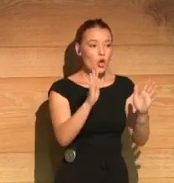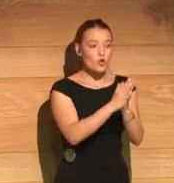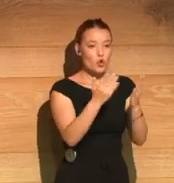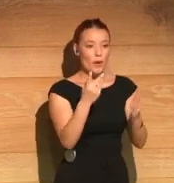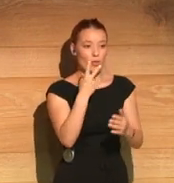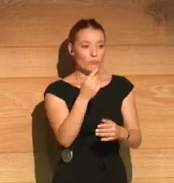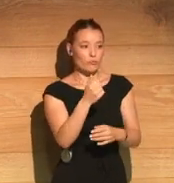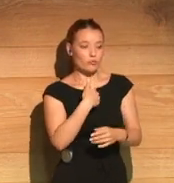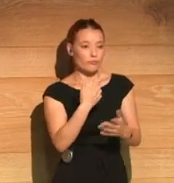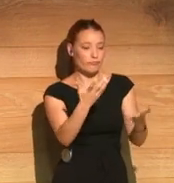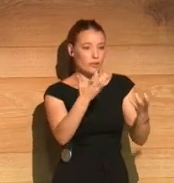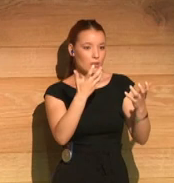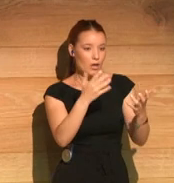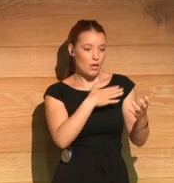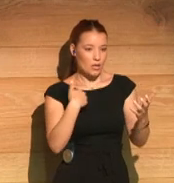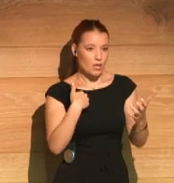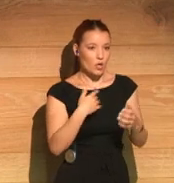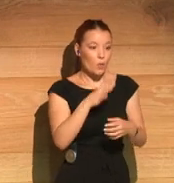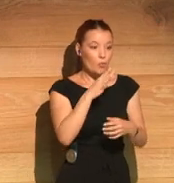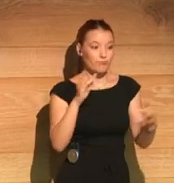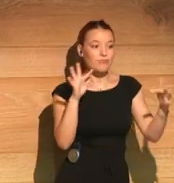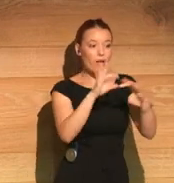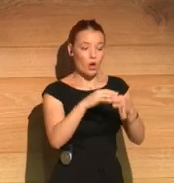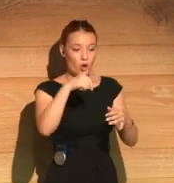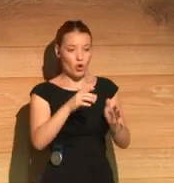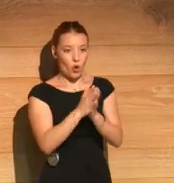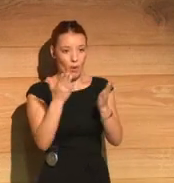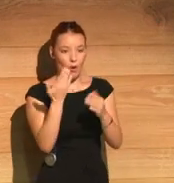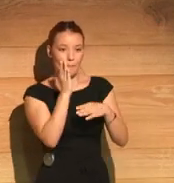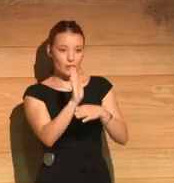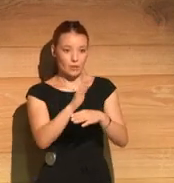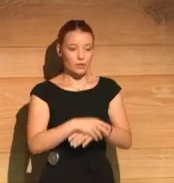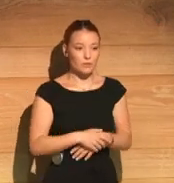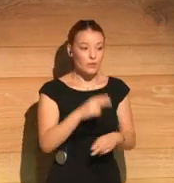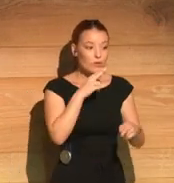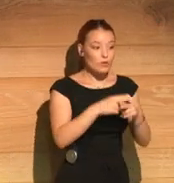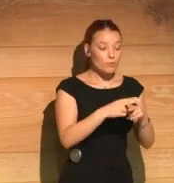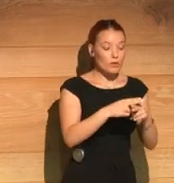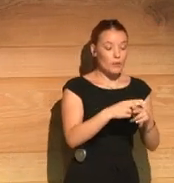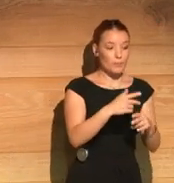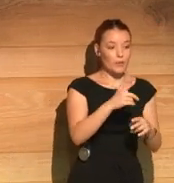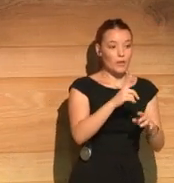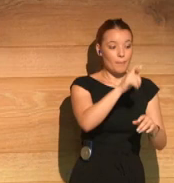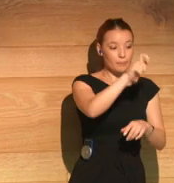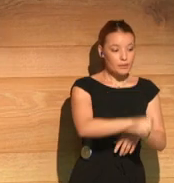But I'm also going to mention some that have a narrative link to this novel that we're presenting today. One of them is